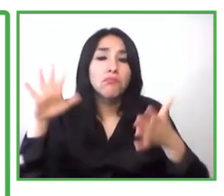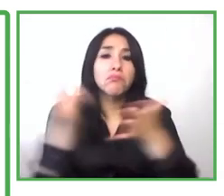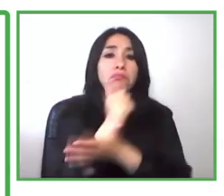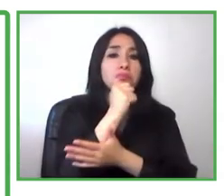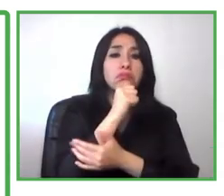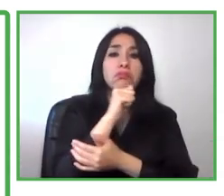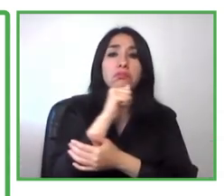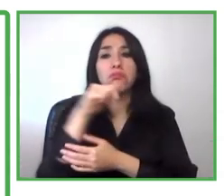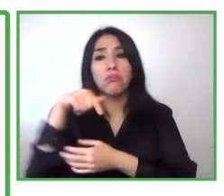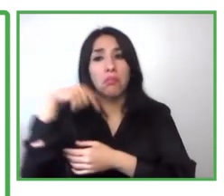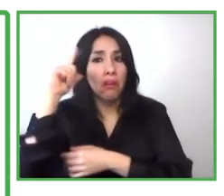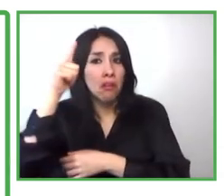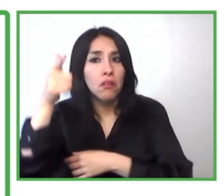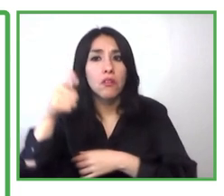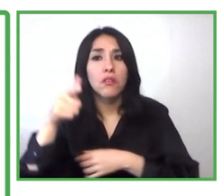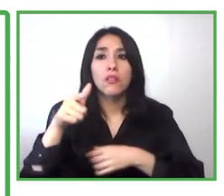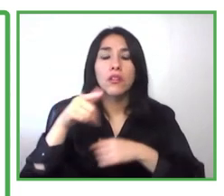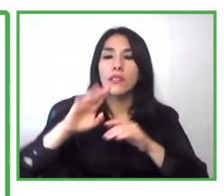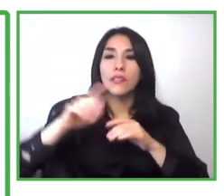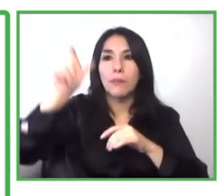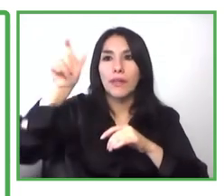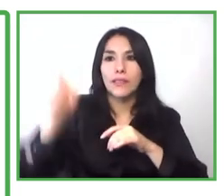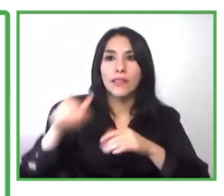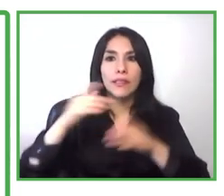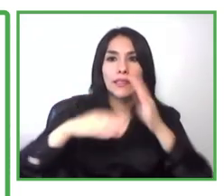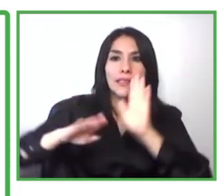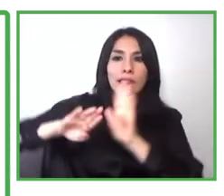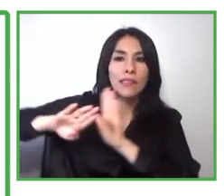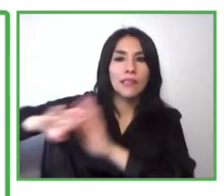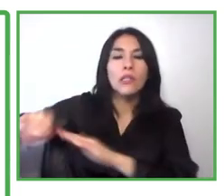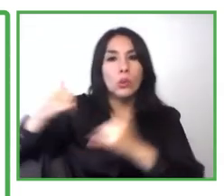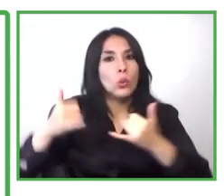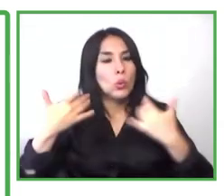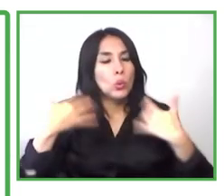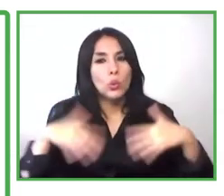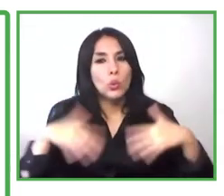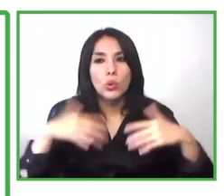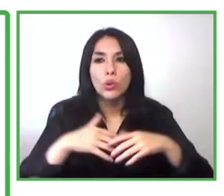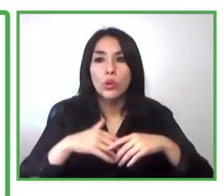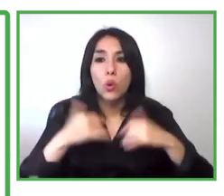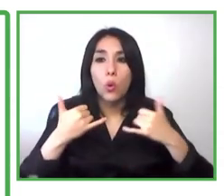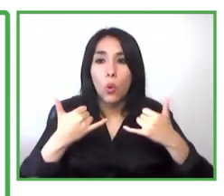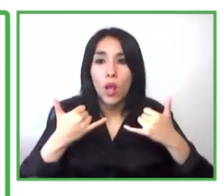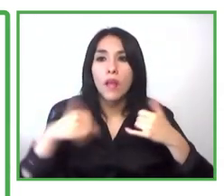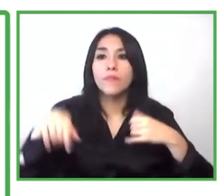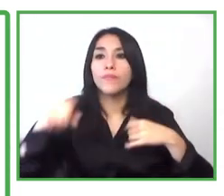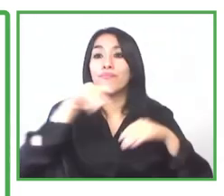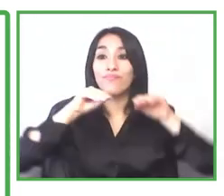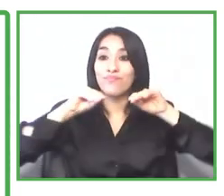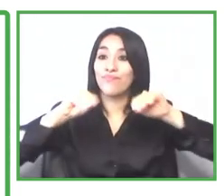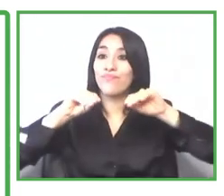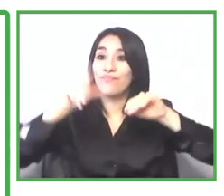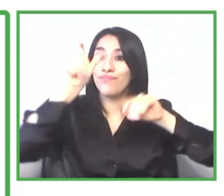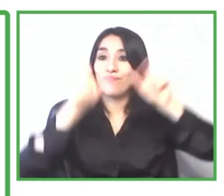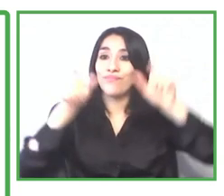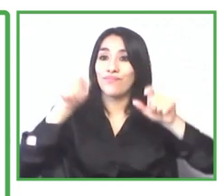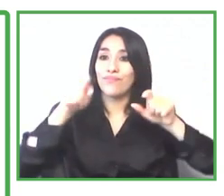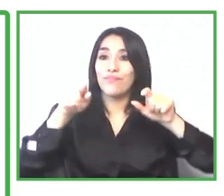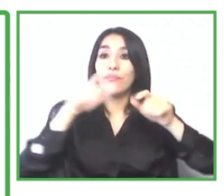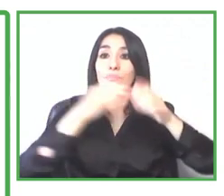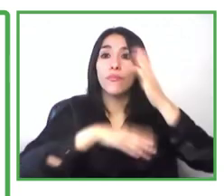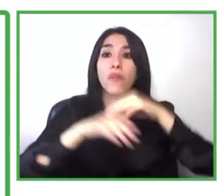also raise awareness in community so that people can understand that disabilities